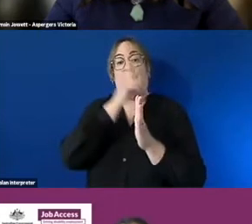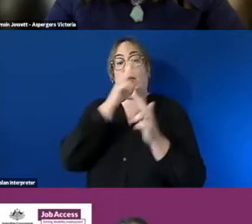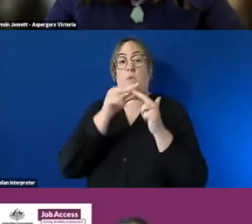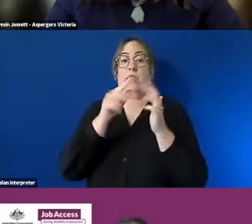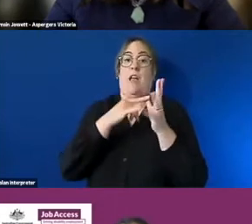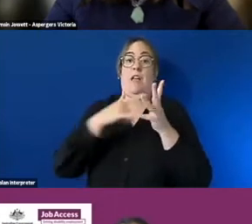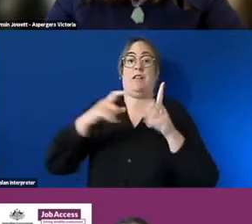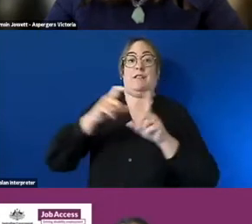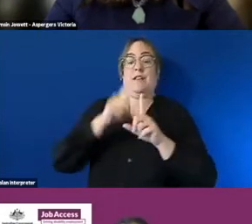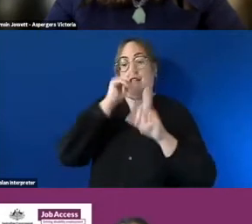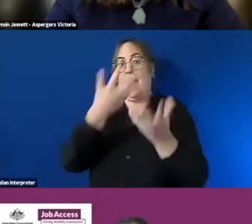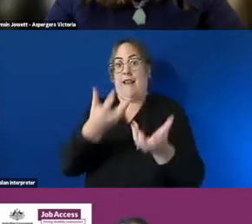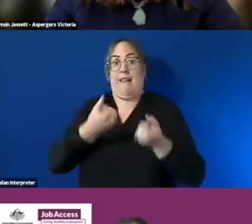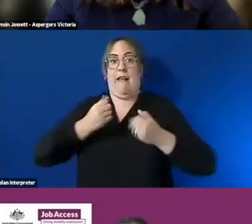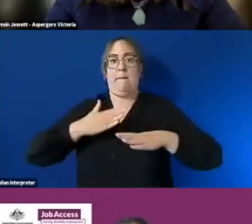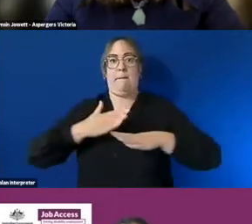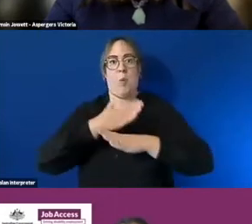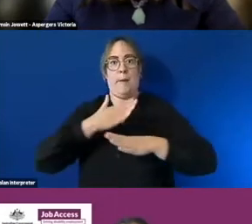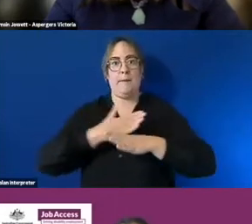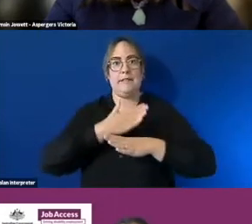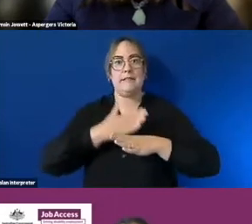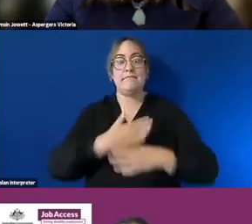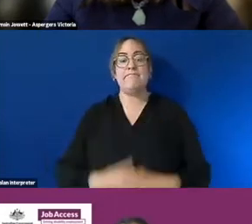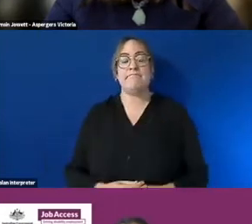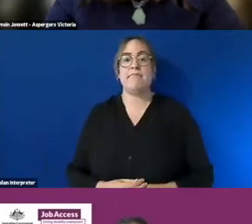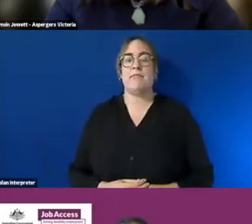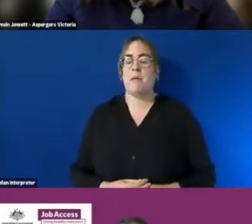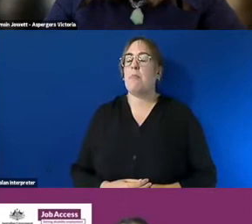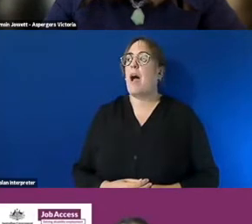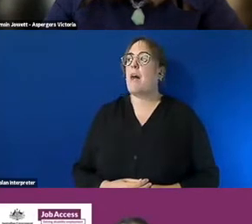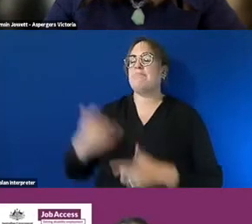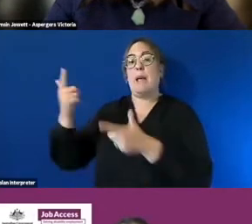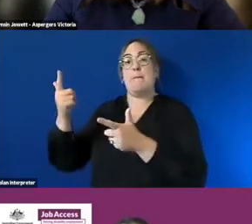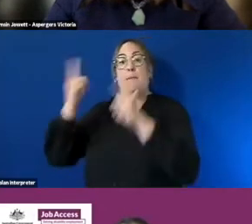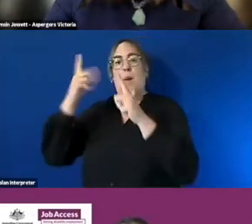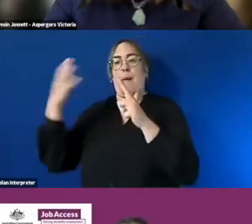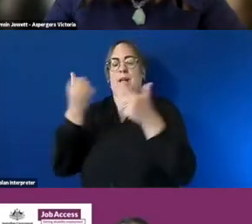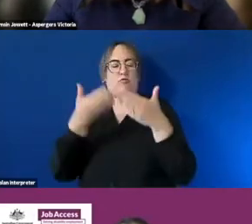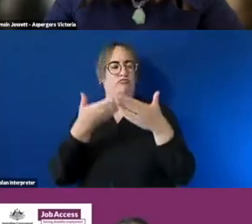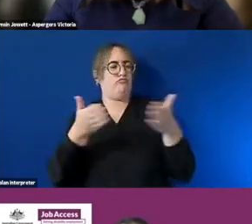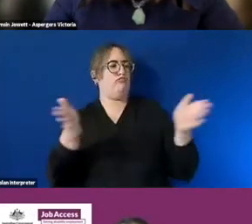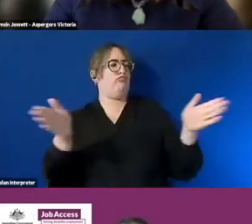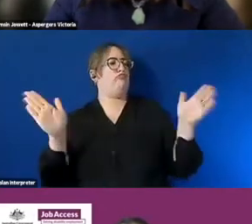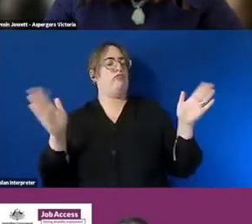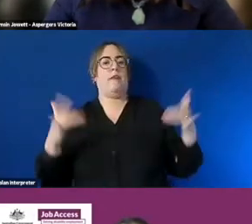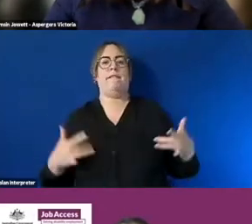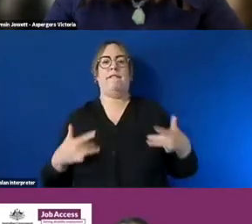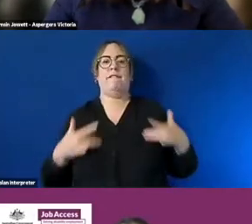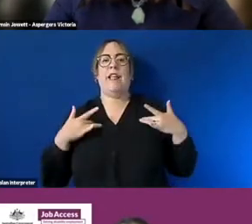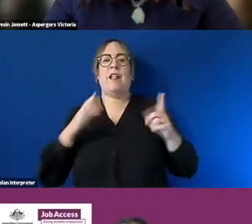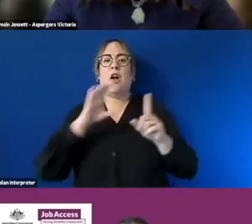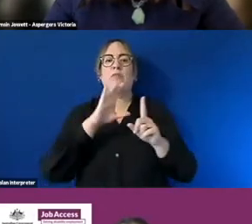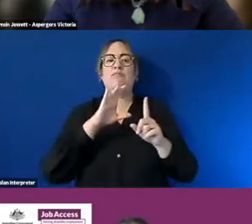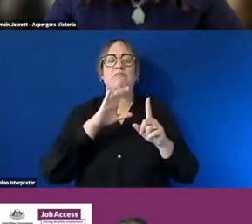but it really goes to the employer being very open to differences and you can feel that you can feel the culture and